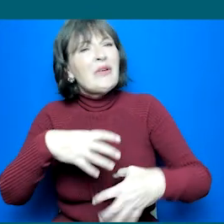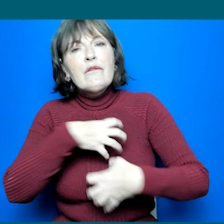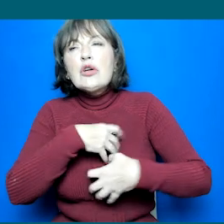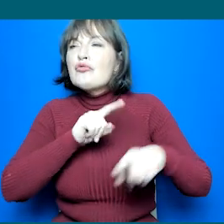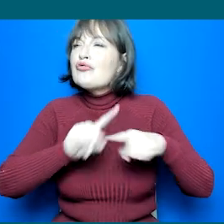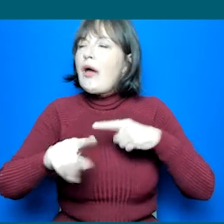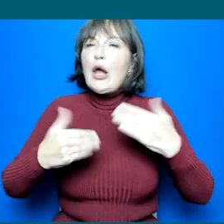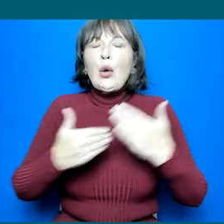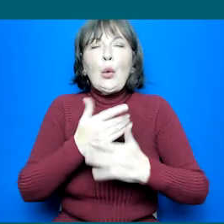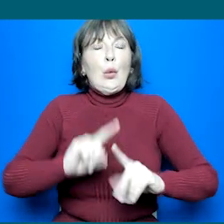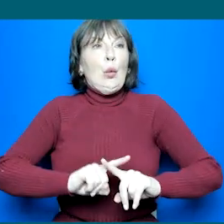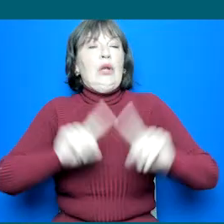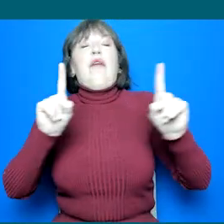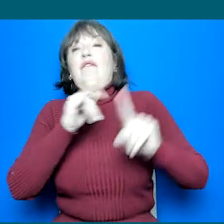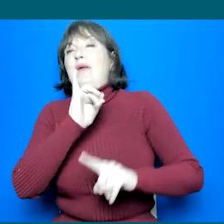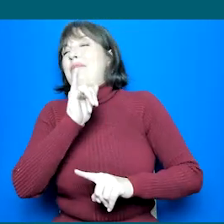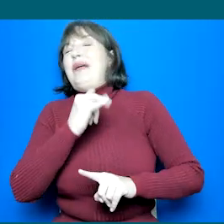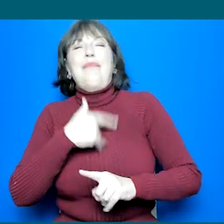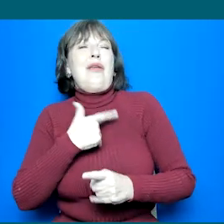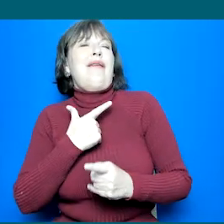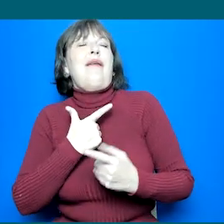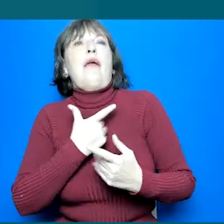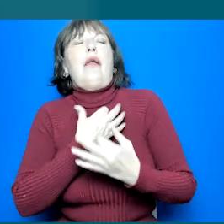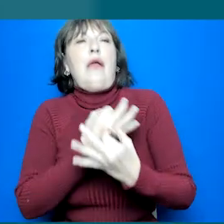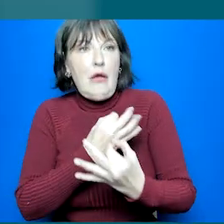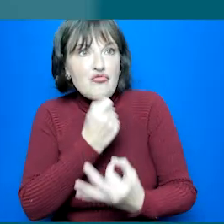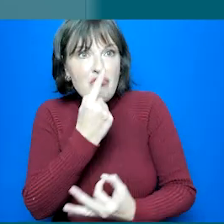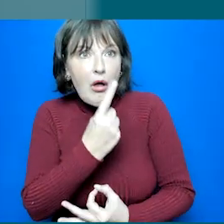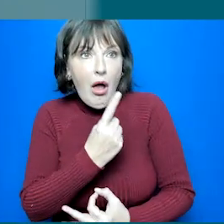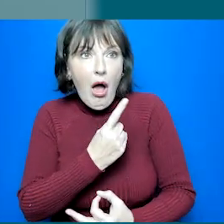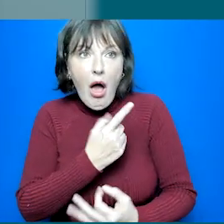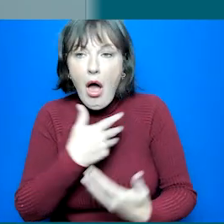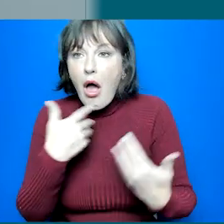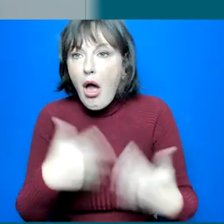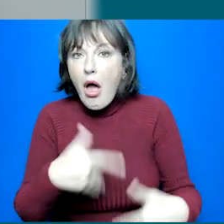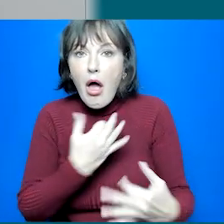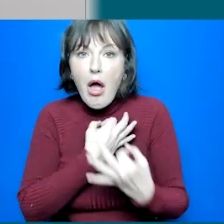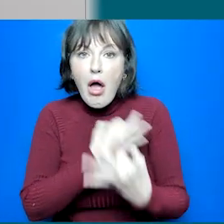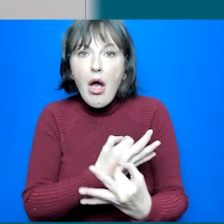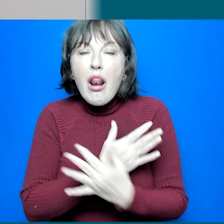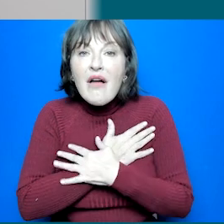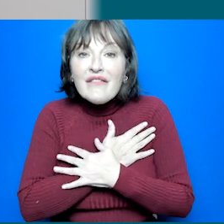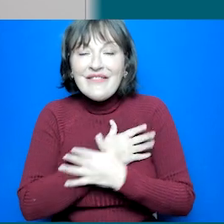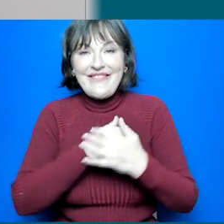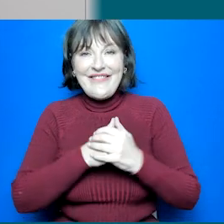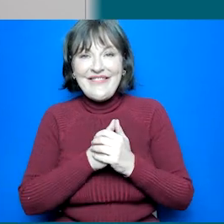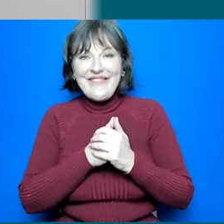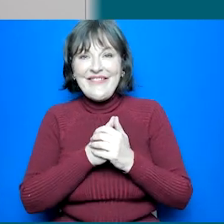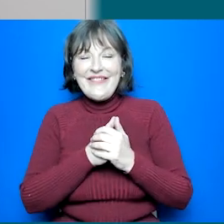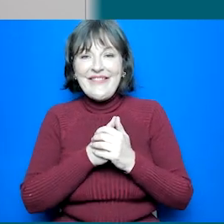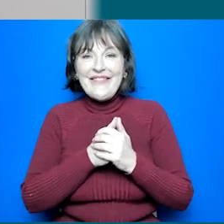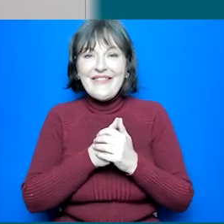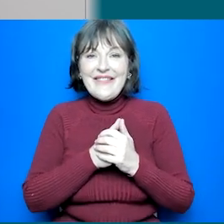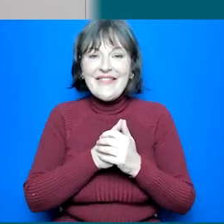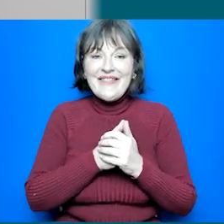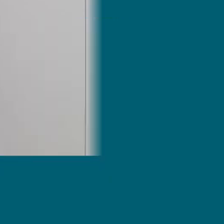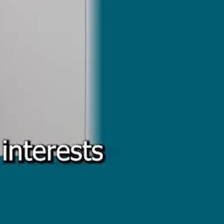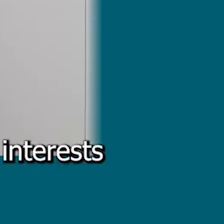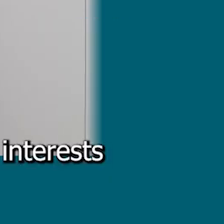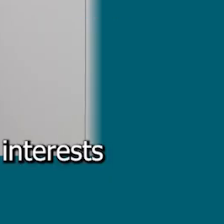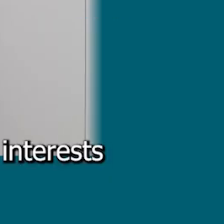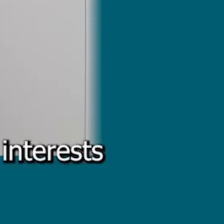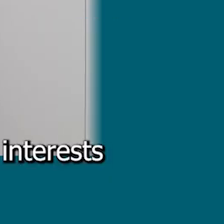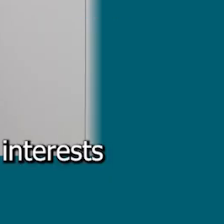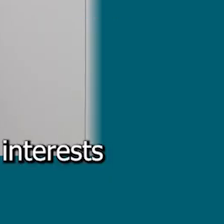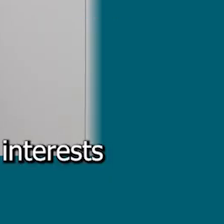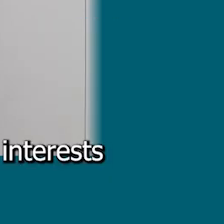because you never know they might be one of the best decisions you can do. I would also make sure that you're not just going to pick the subjects